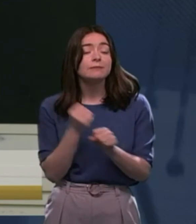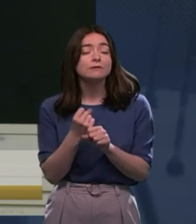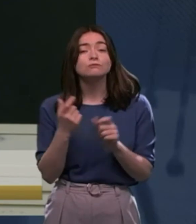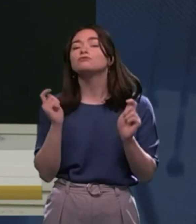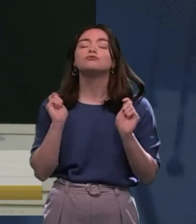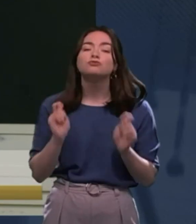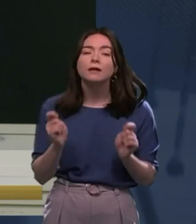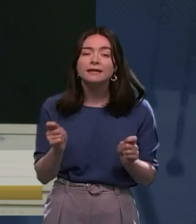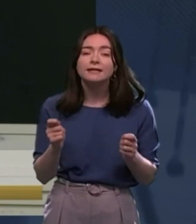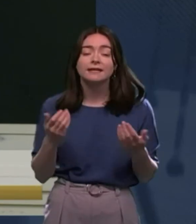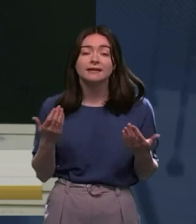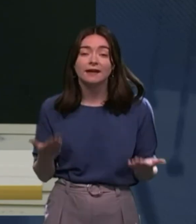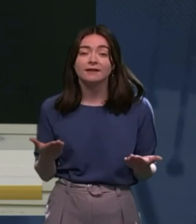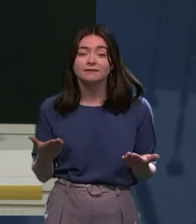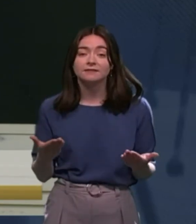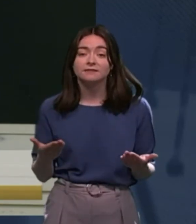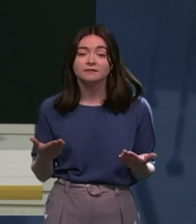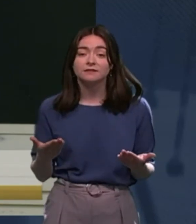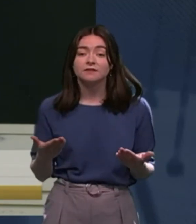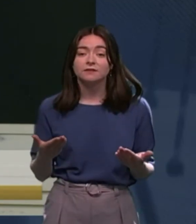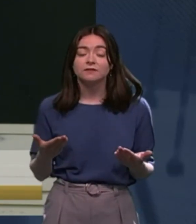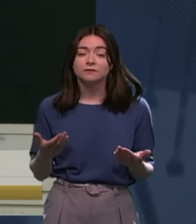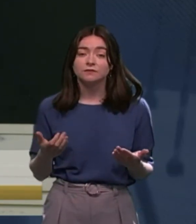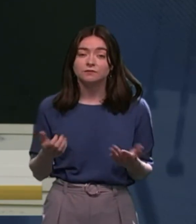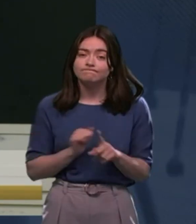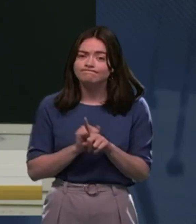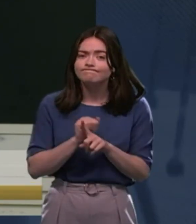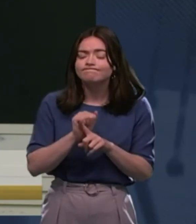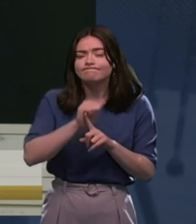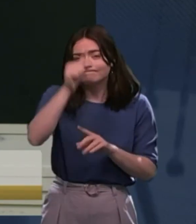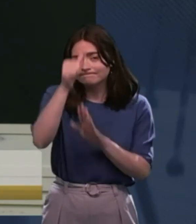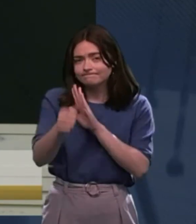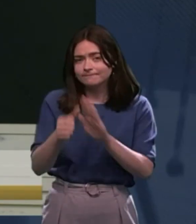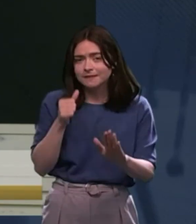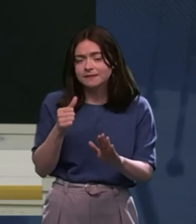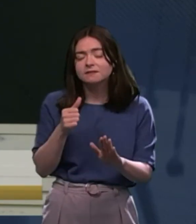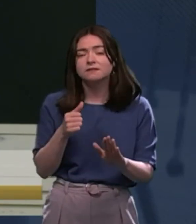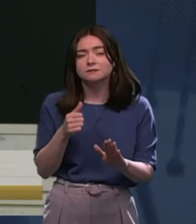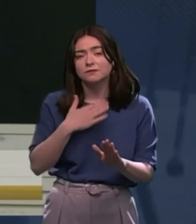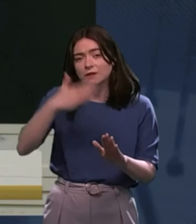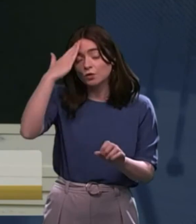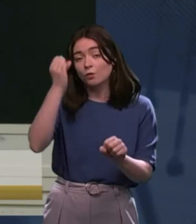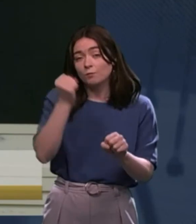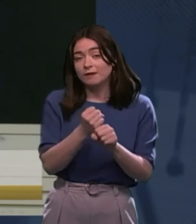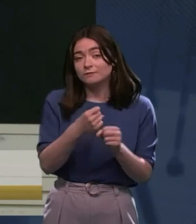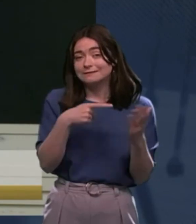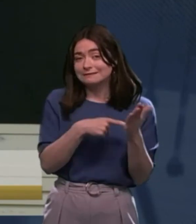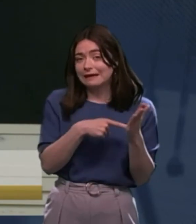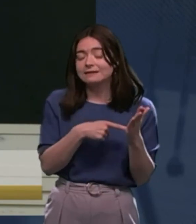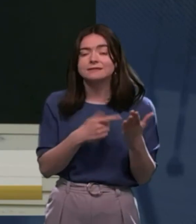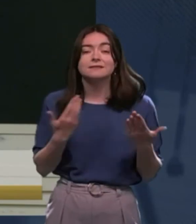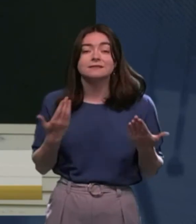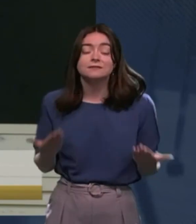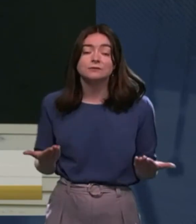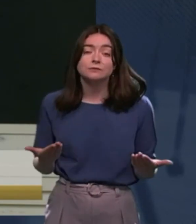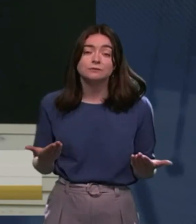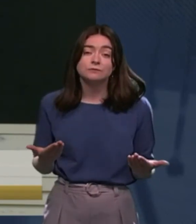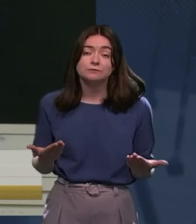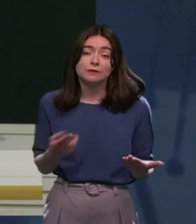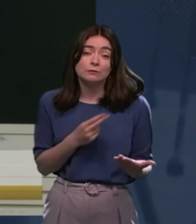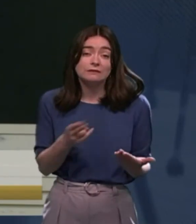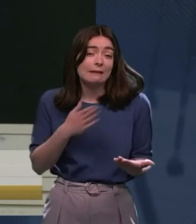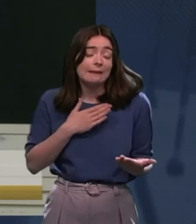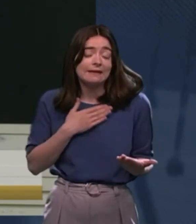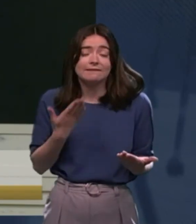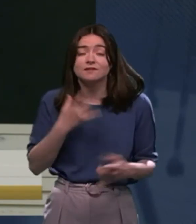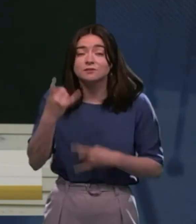bringing people up to standards and terms of the Act. So, was, yeah, it's unfortunate. I wouldn't like that